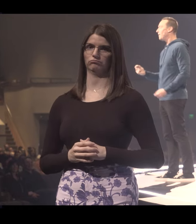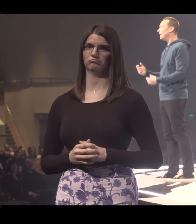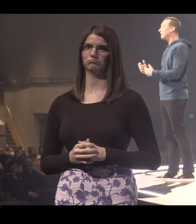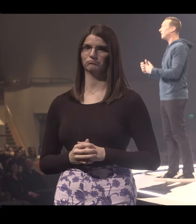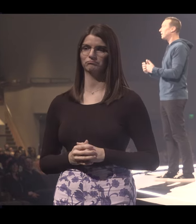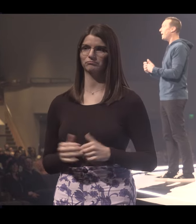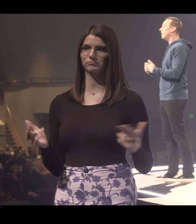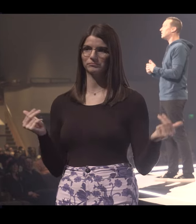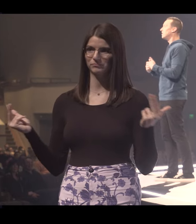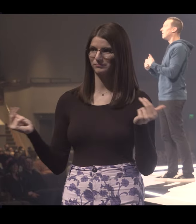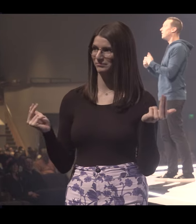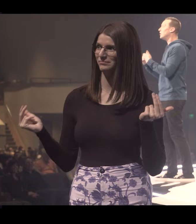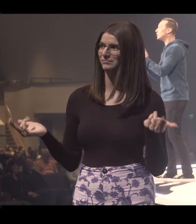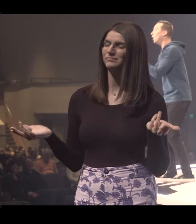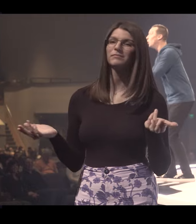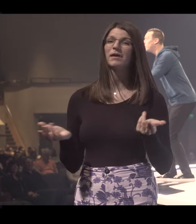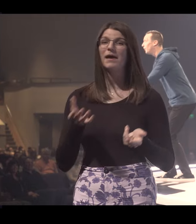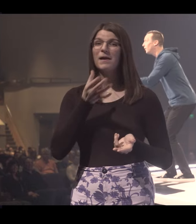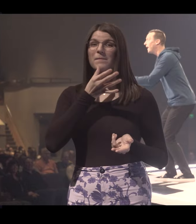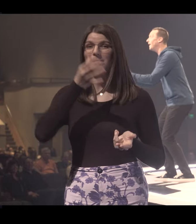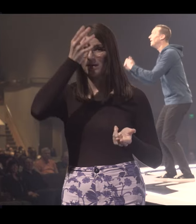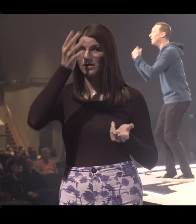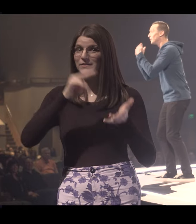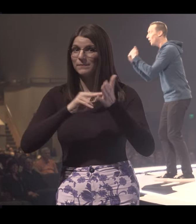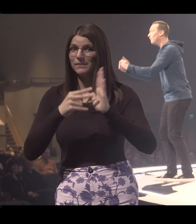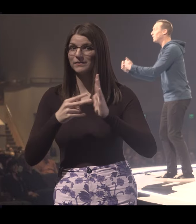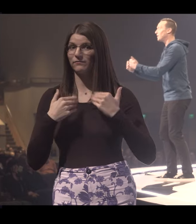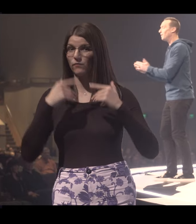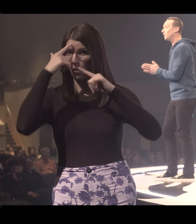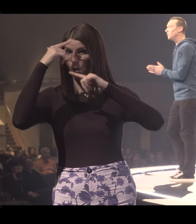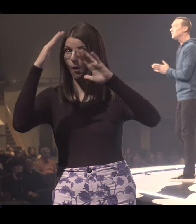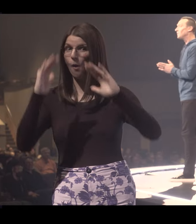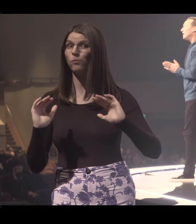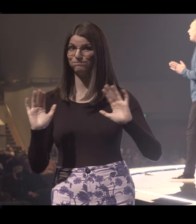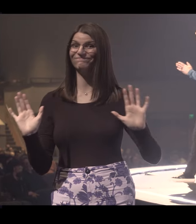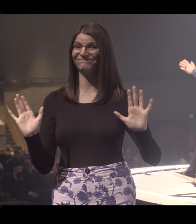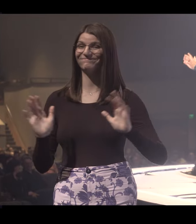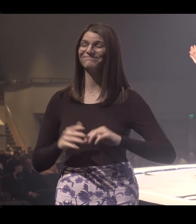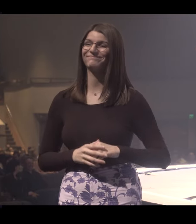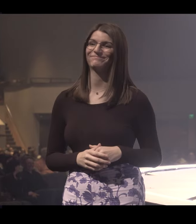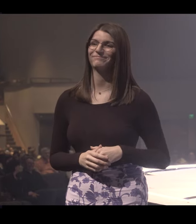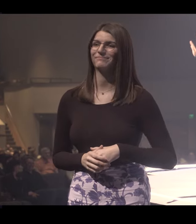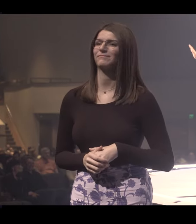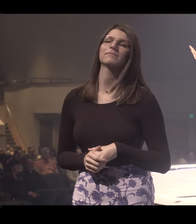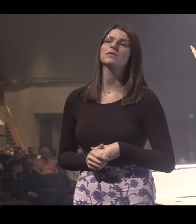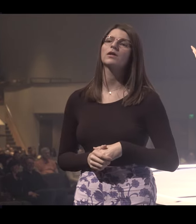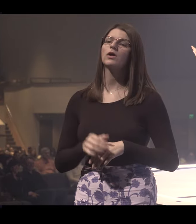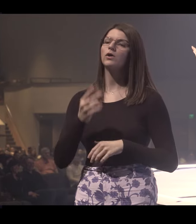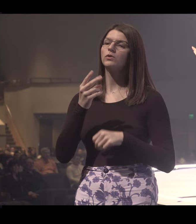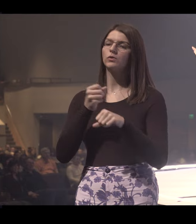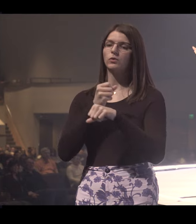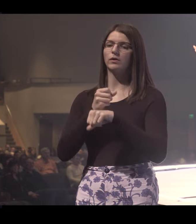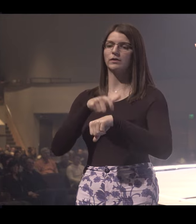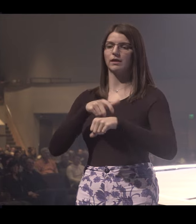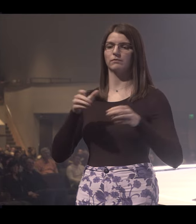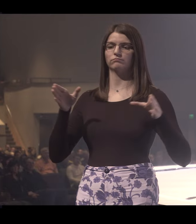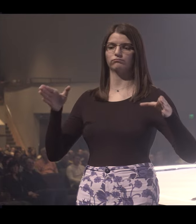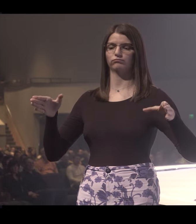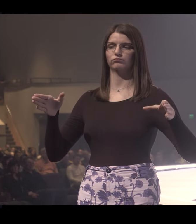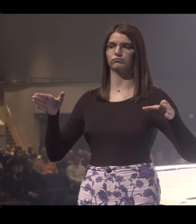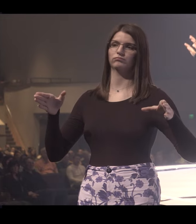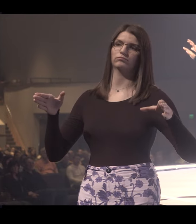Okay? I mean, parents, there's hope. Okay? There's hope for some of you. Over a two-year period,